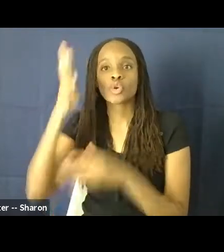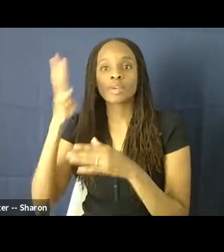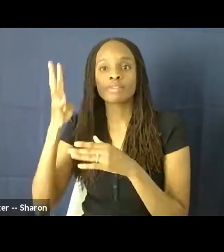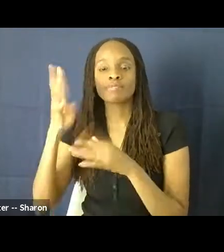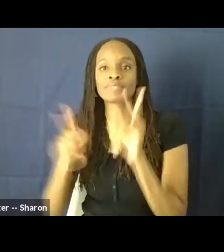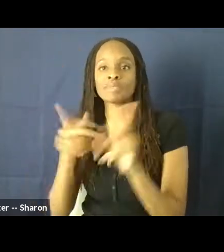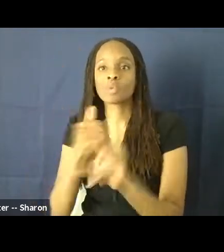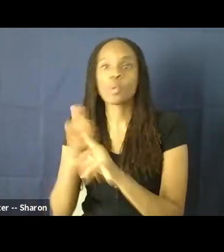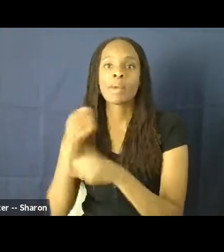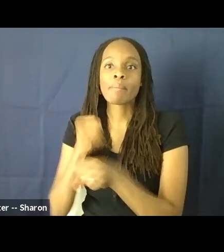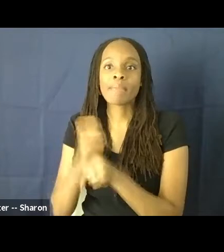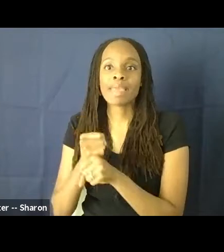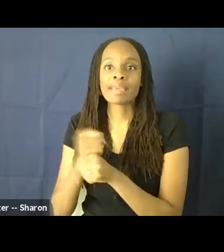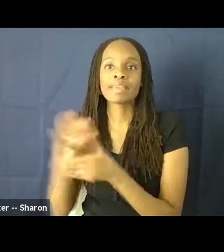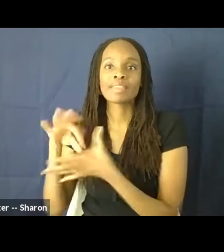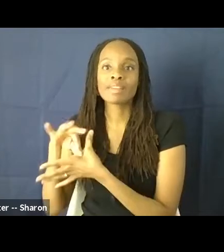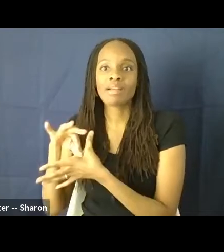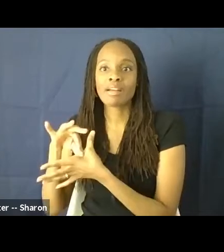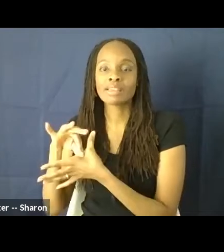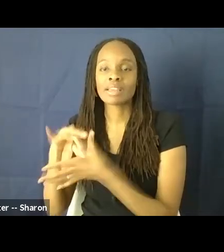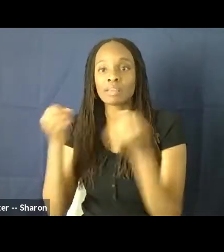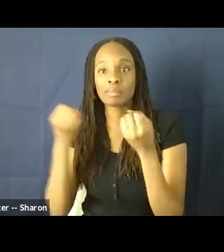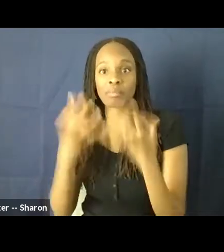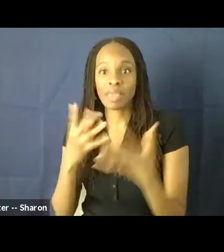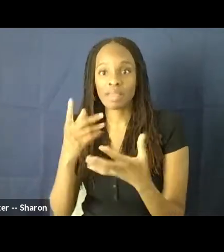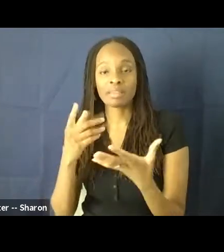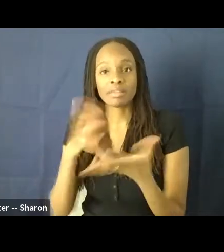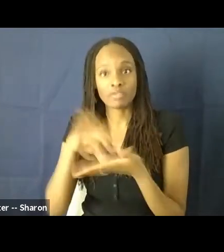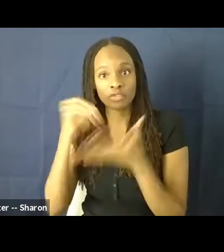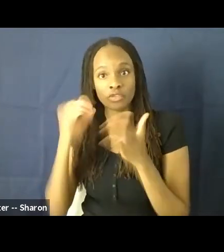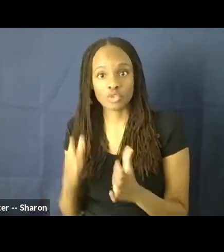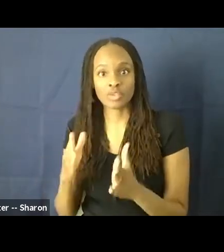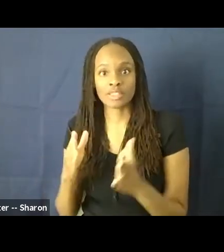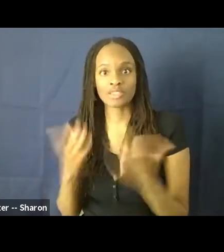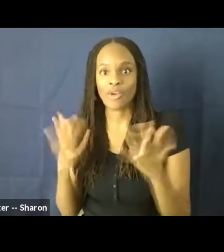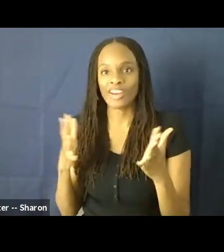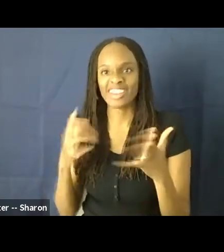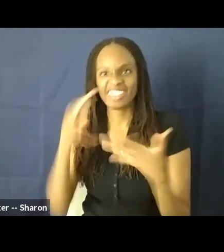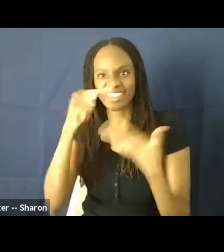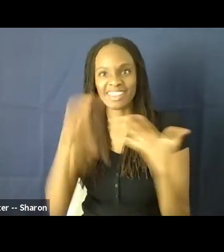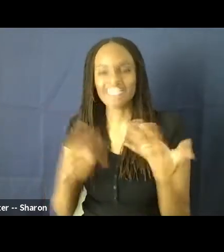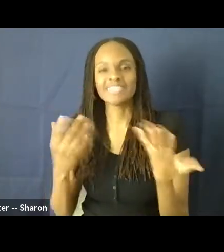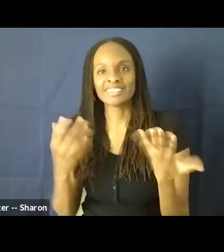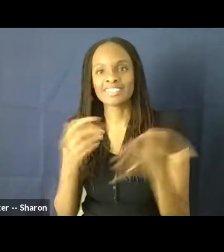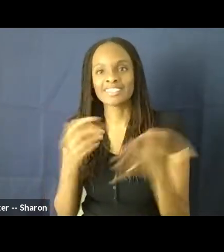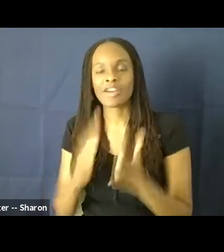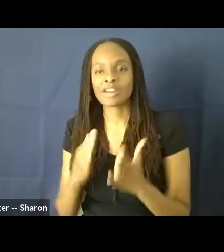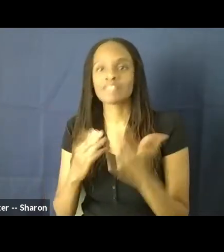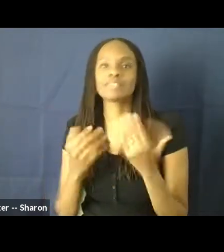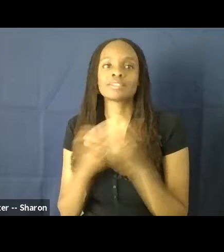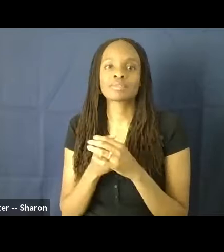the content. Many of you students already are these artists and a lot of you are aspiring to be